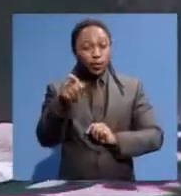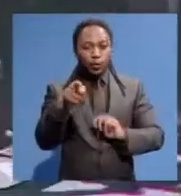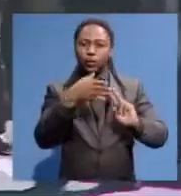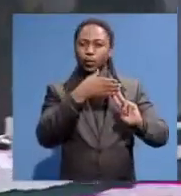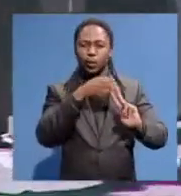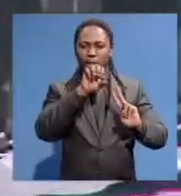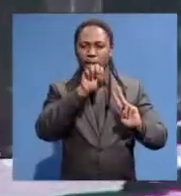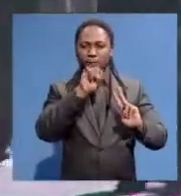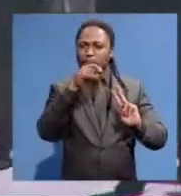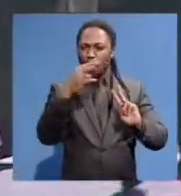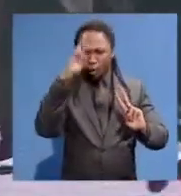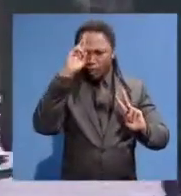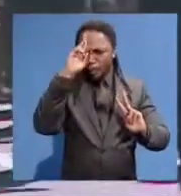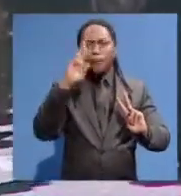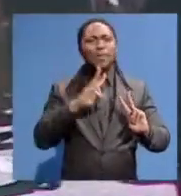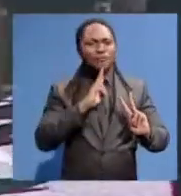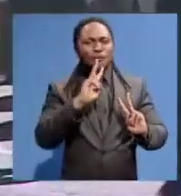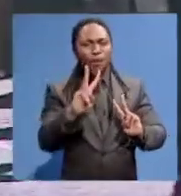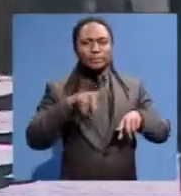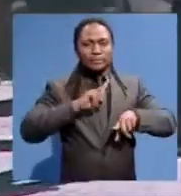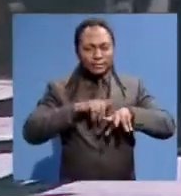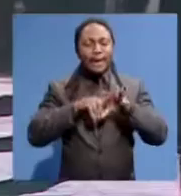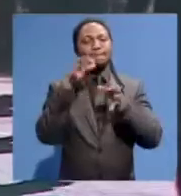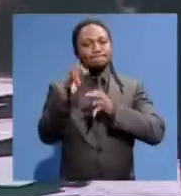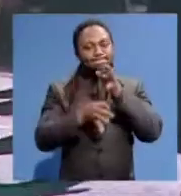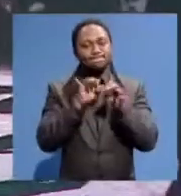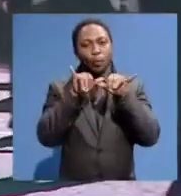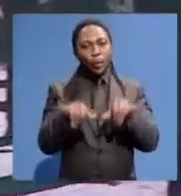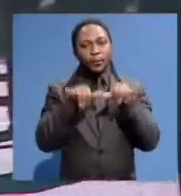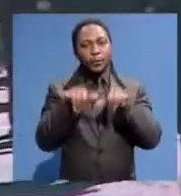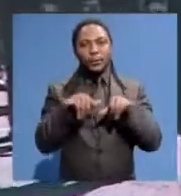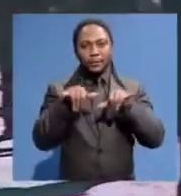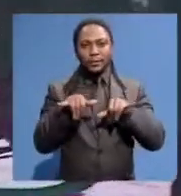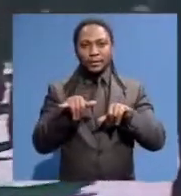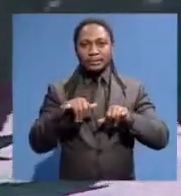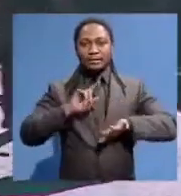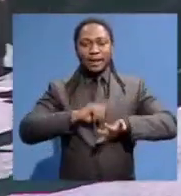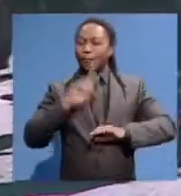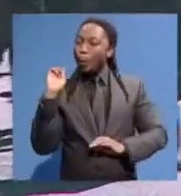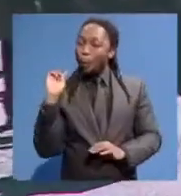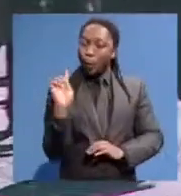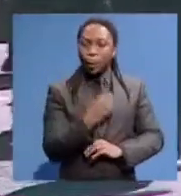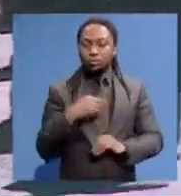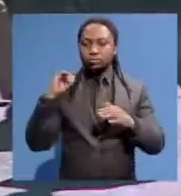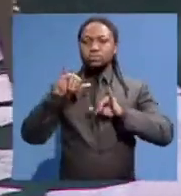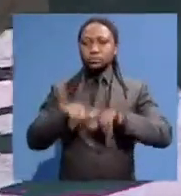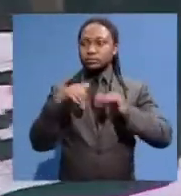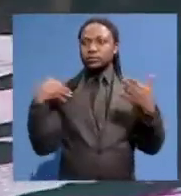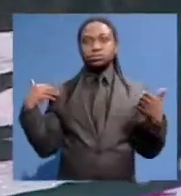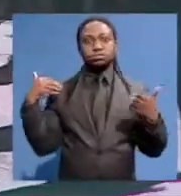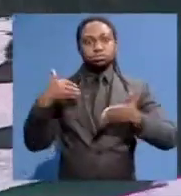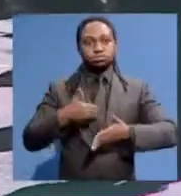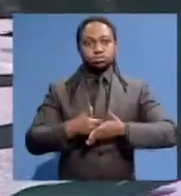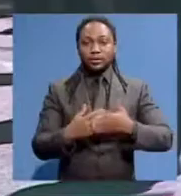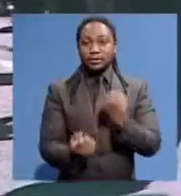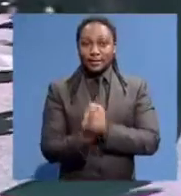voice as he was guiding us through waiting and anticipation. come the moment we all have been waiting for. I remember those were the